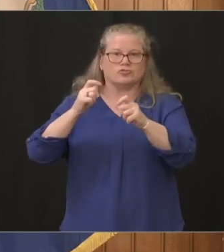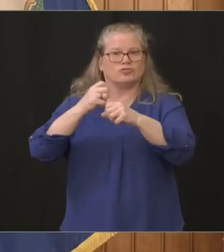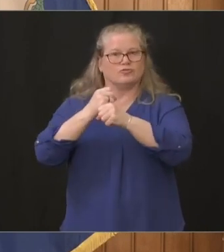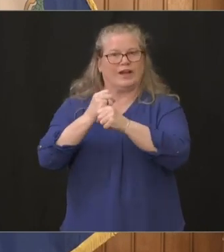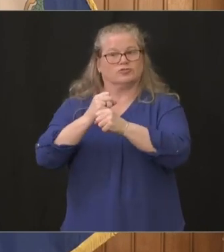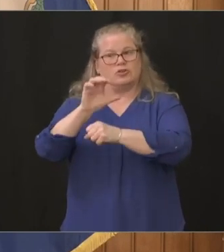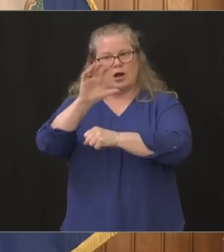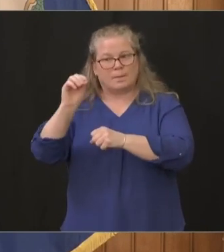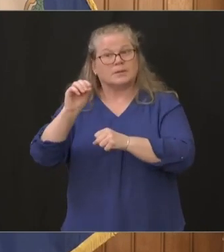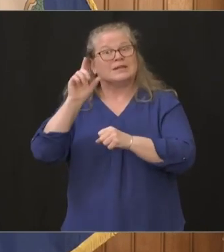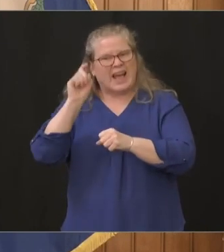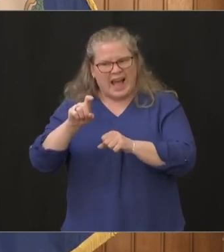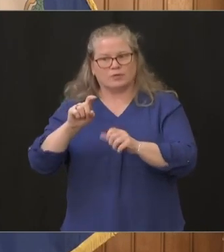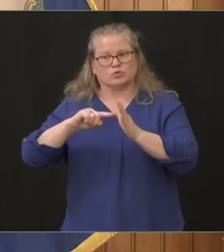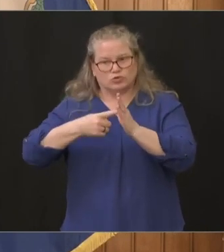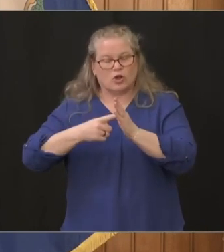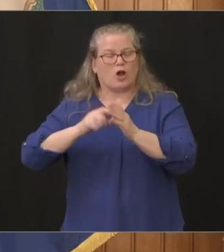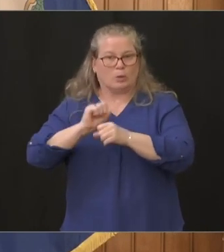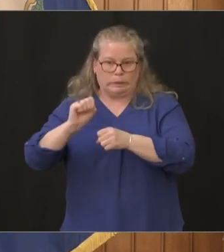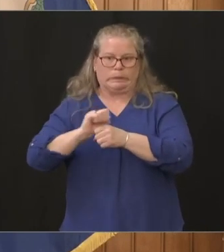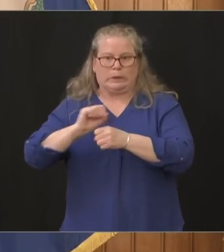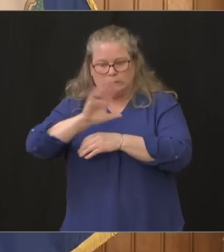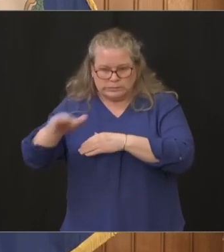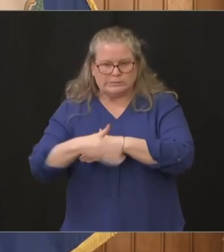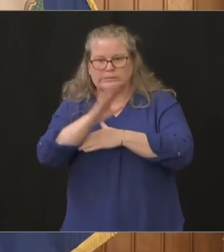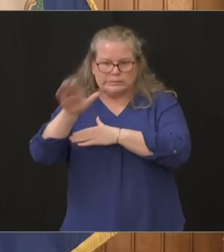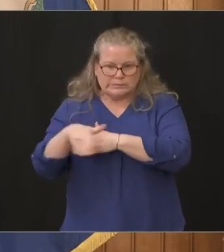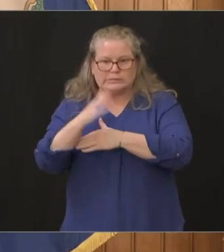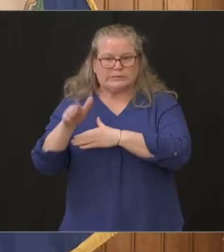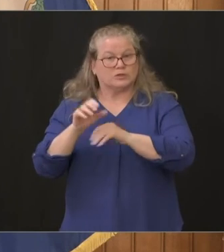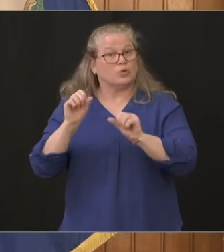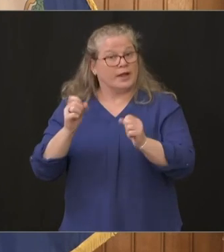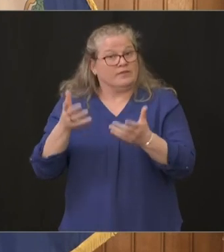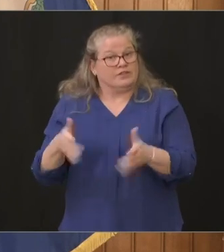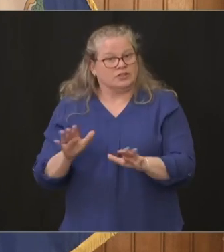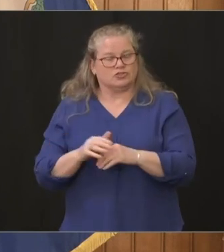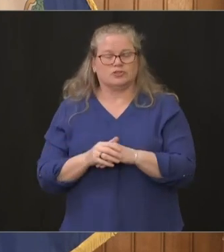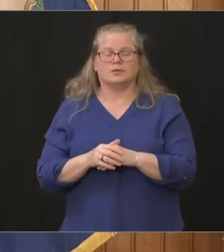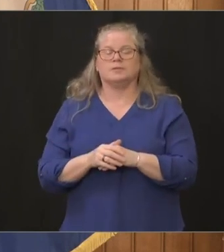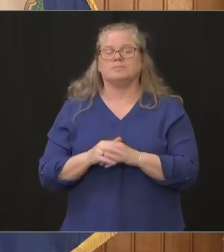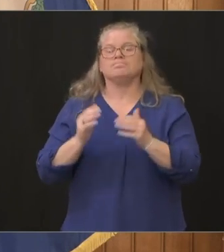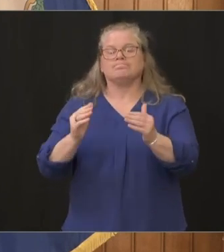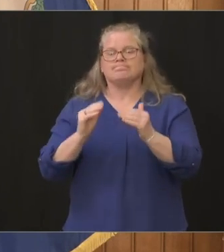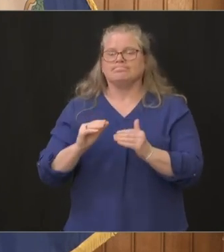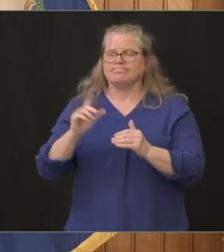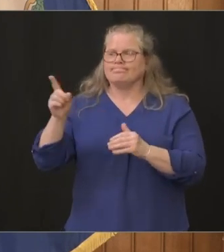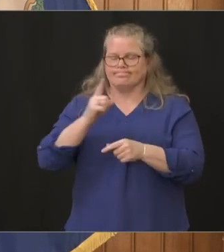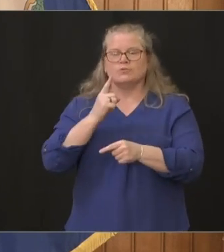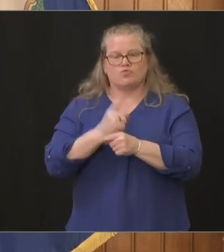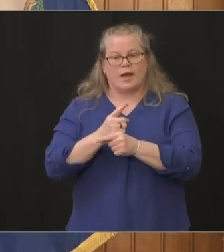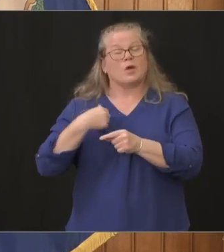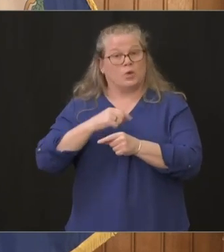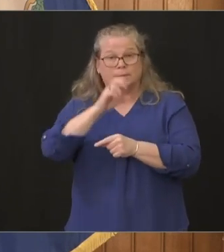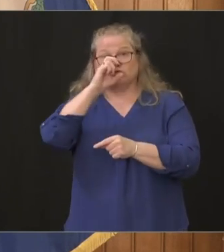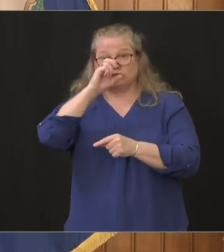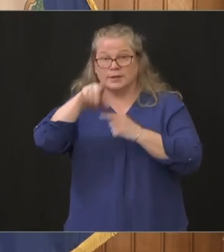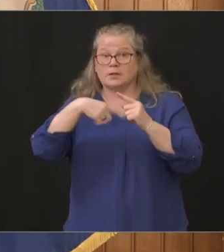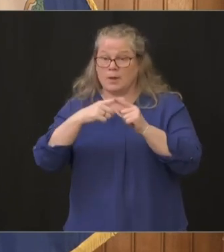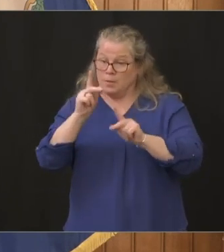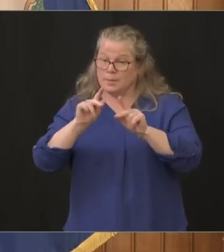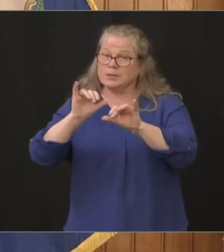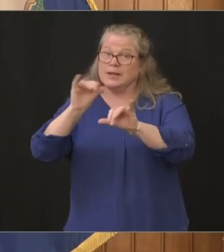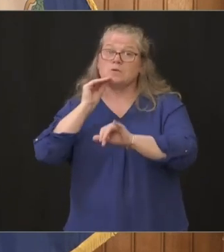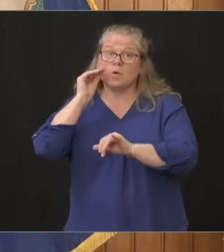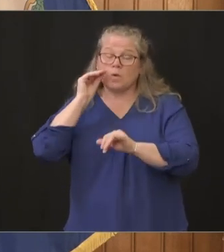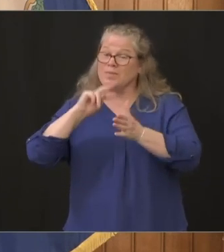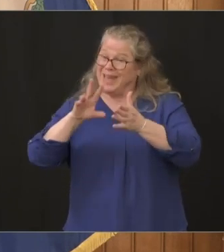um yeah chris um look we've been pretty strict about uh telling everybody to stay at home and that includes the people